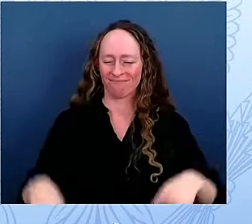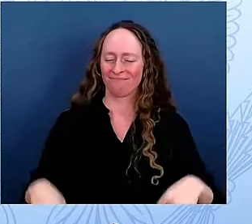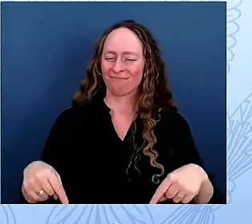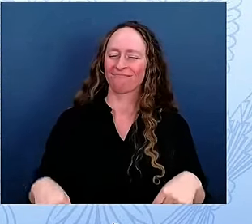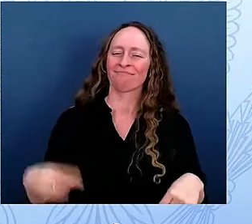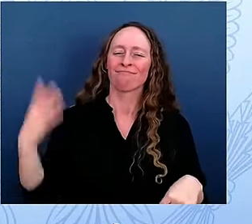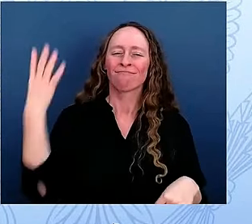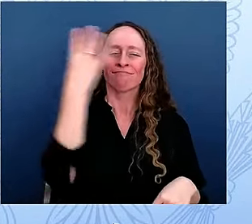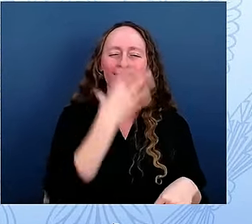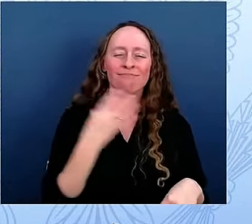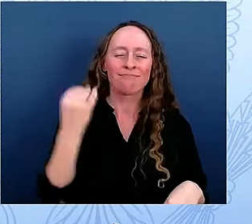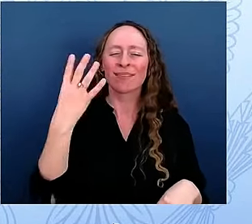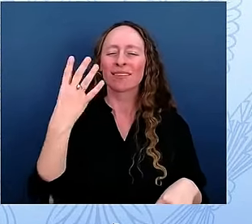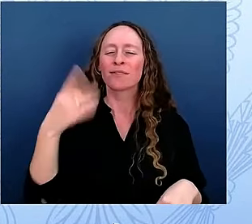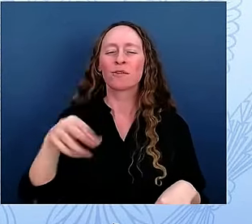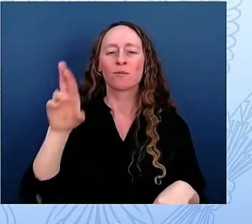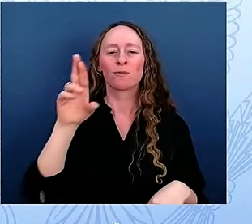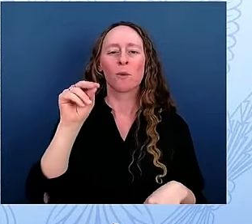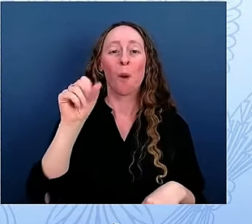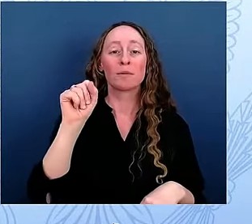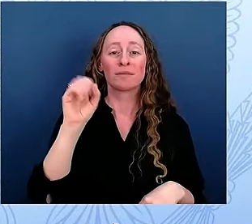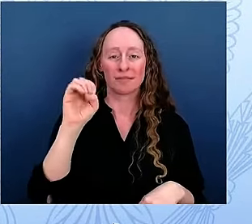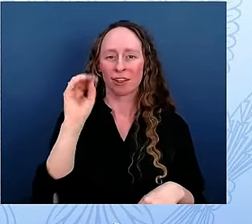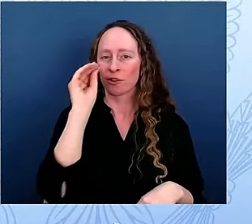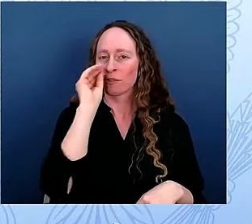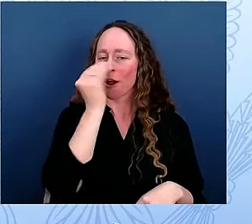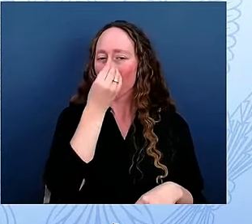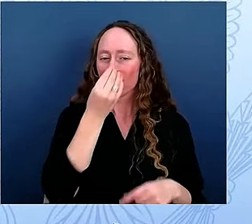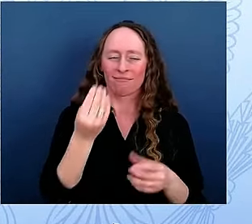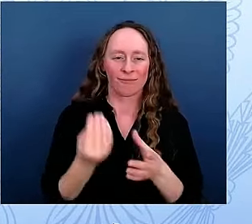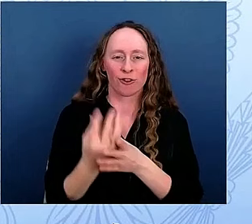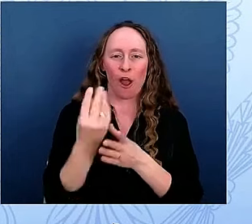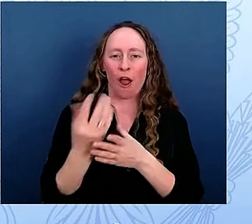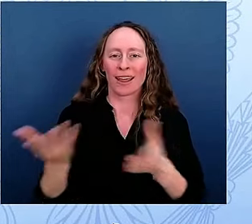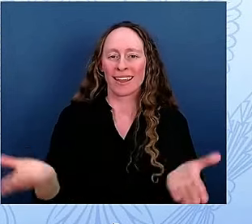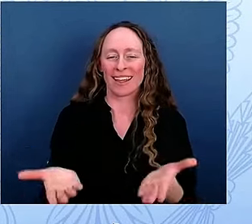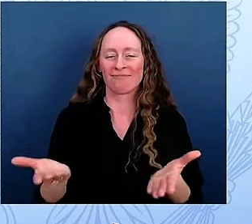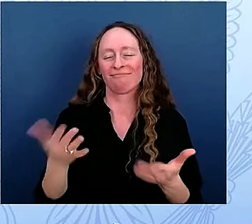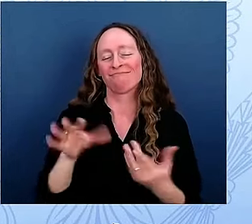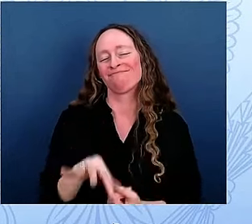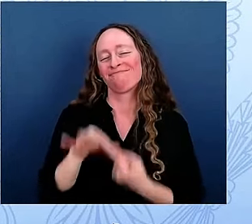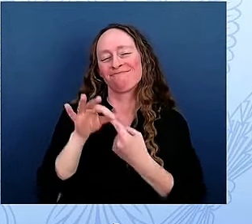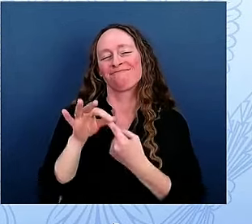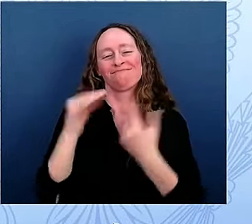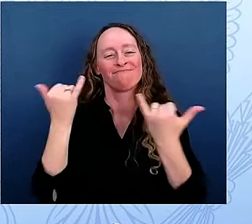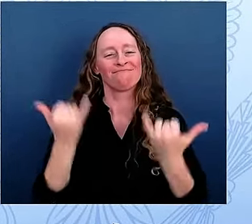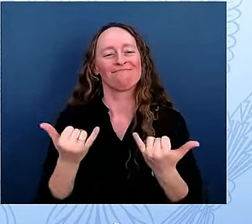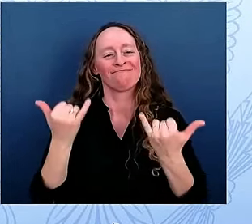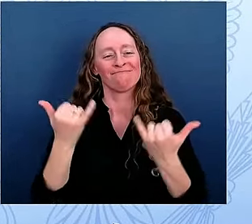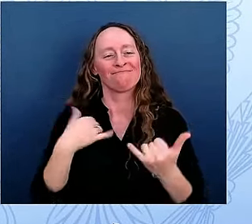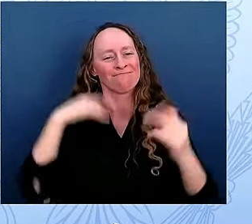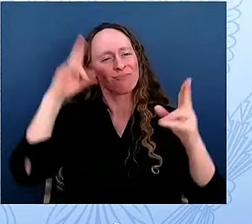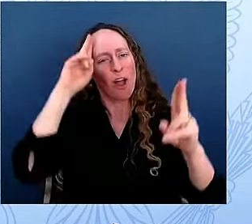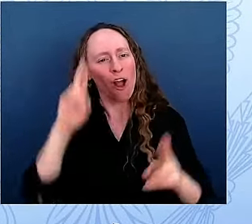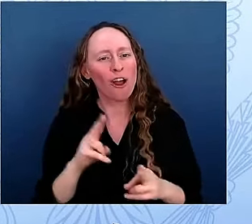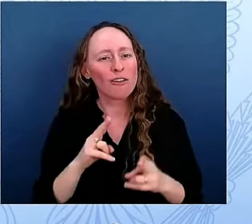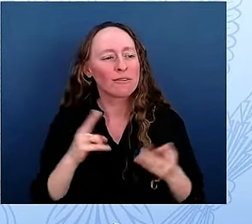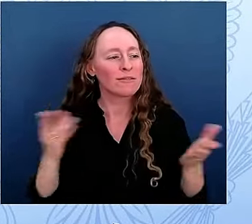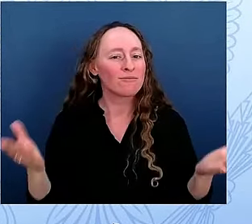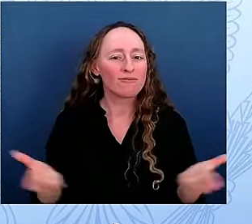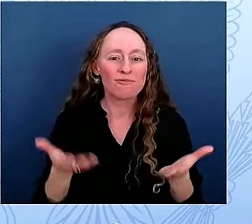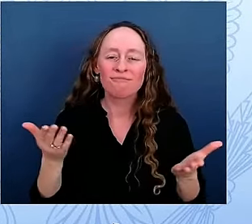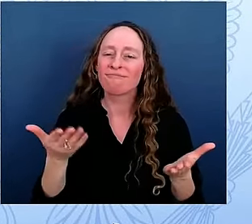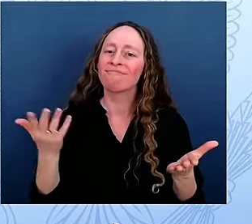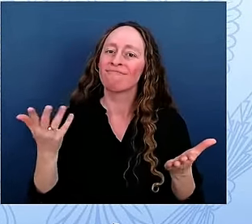day for the White House. It's truly a great honor to gather with you here to celebrate the unveiling of this wonderfully